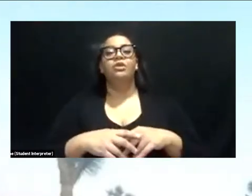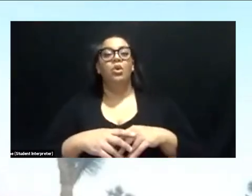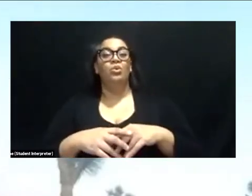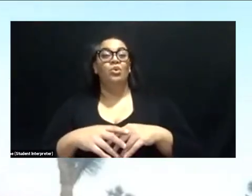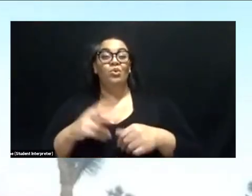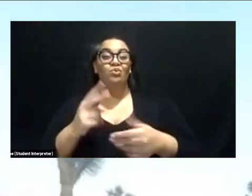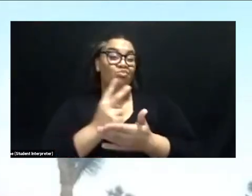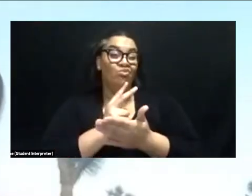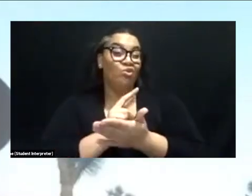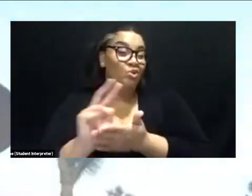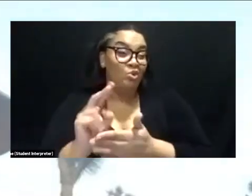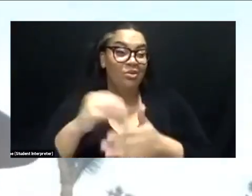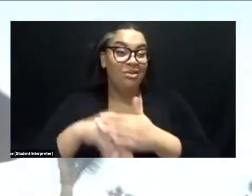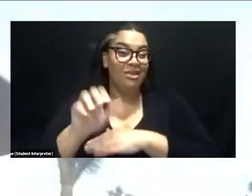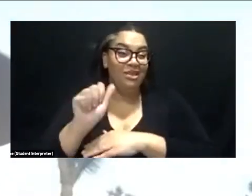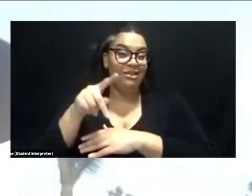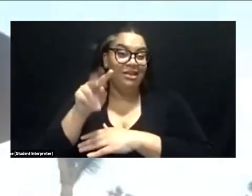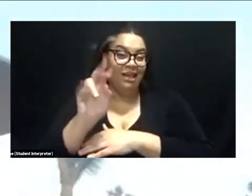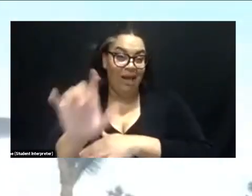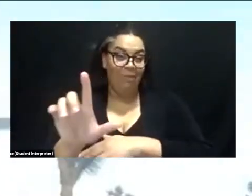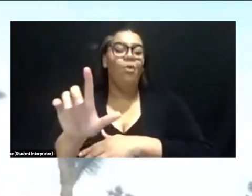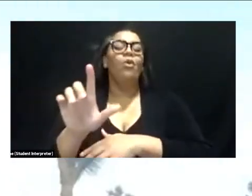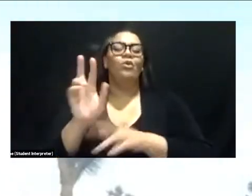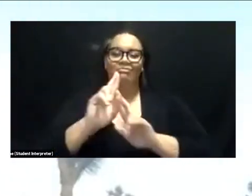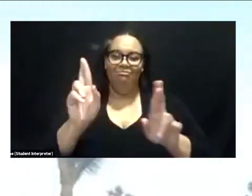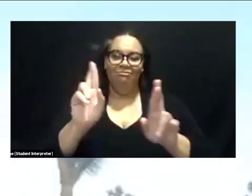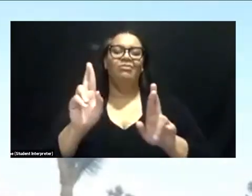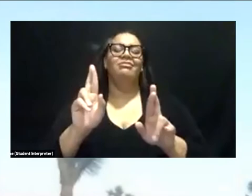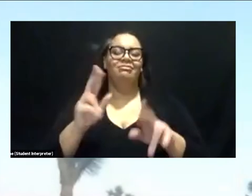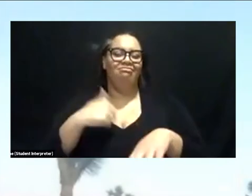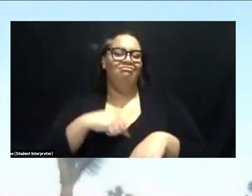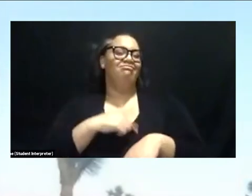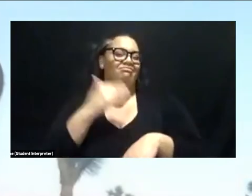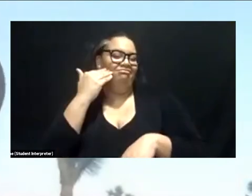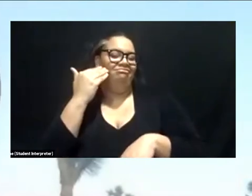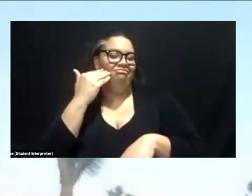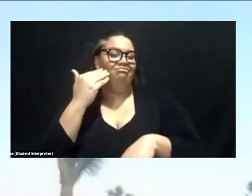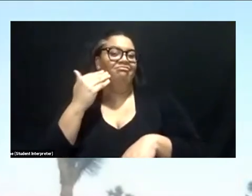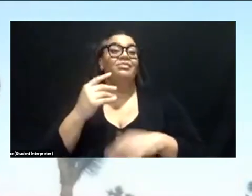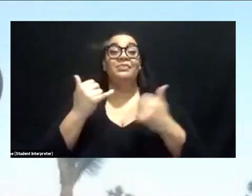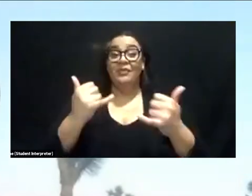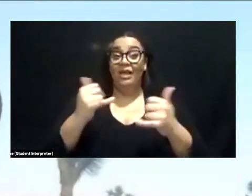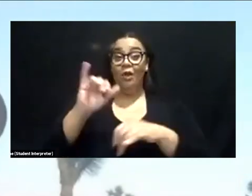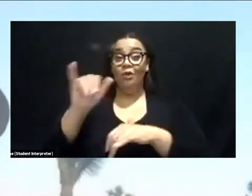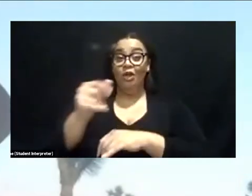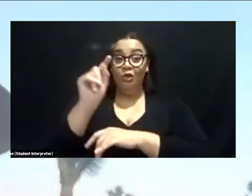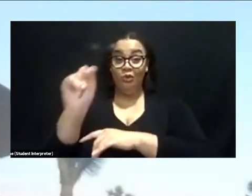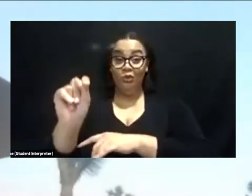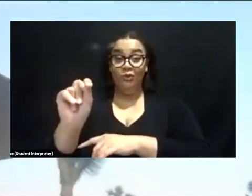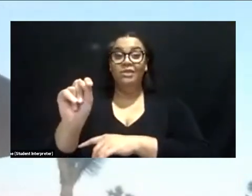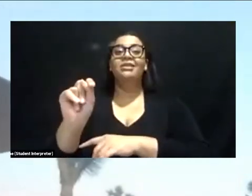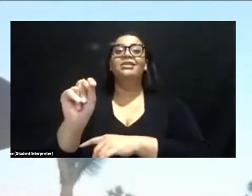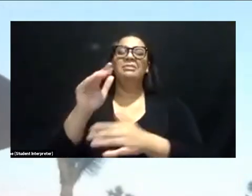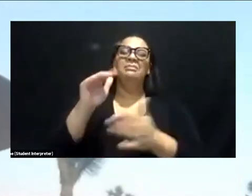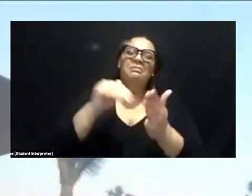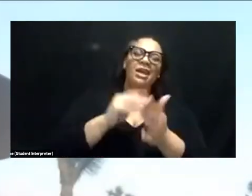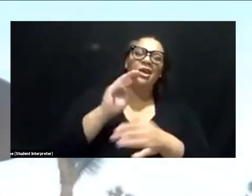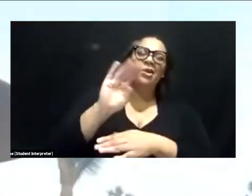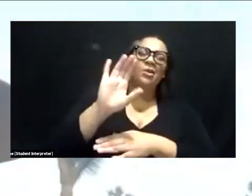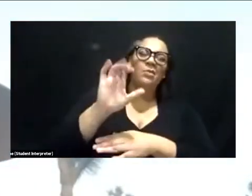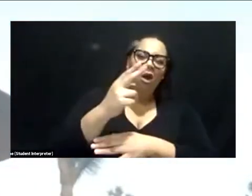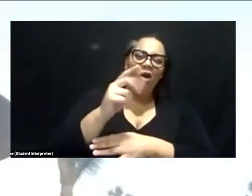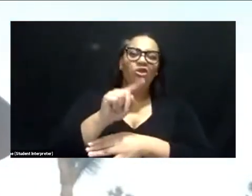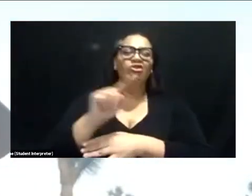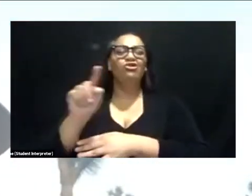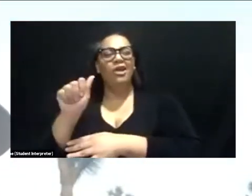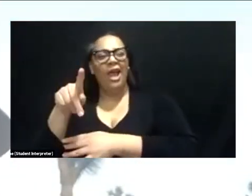blooms, the Joshua trees have, at least in Black Rock, Joshua trees are blooming now, usually mid March to mid April is, is a good time to see